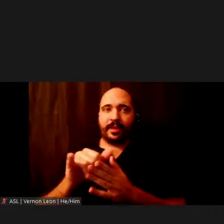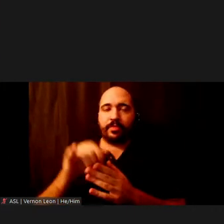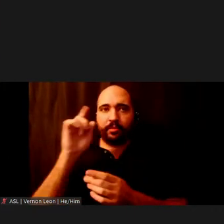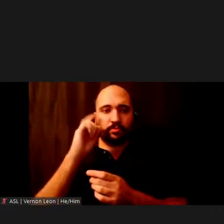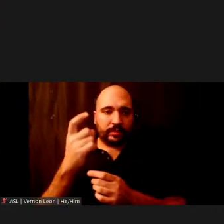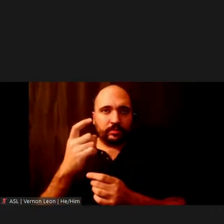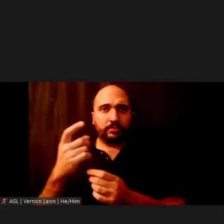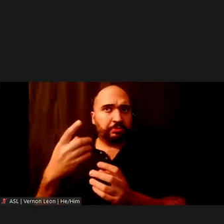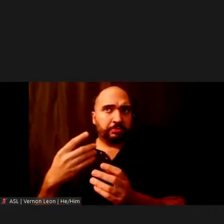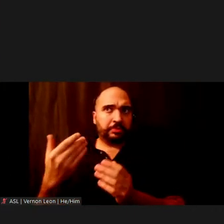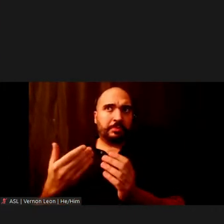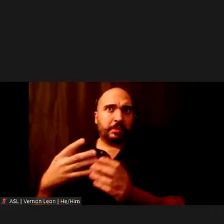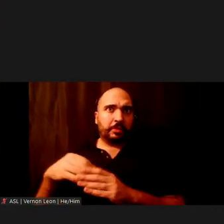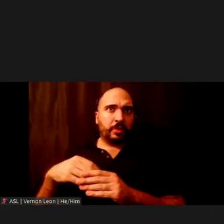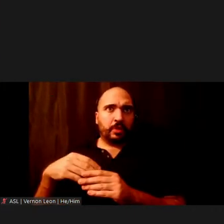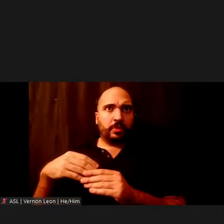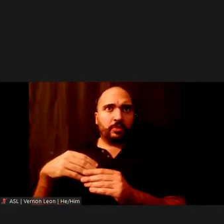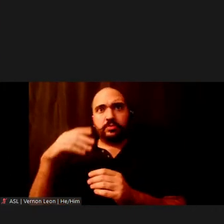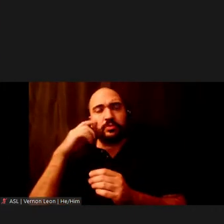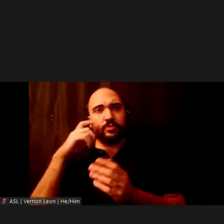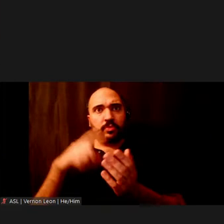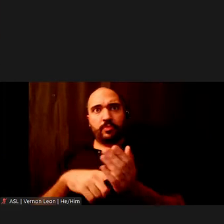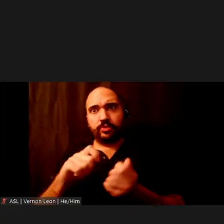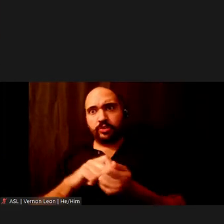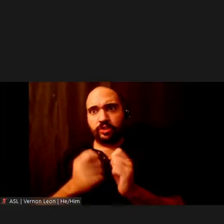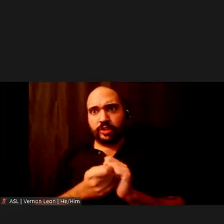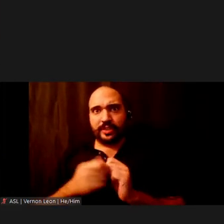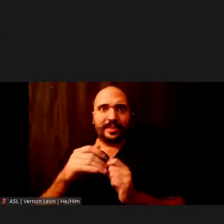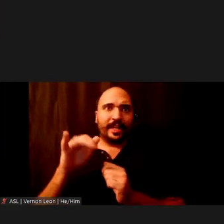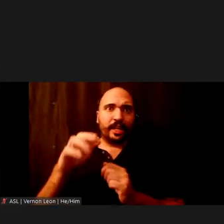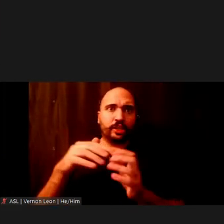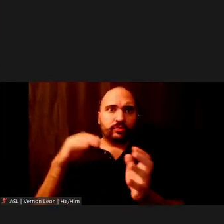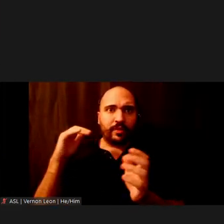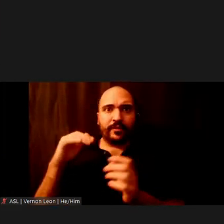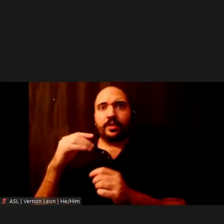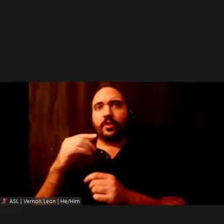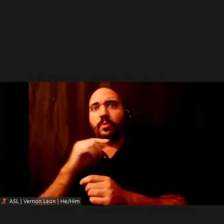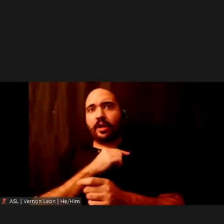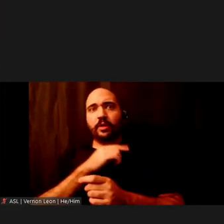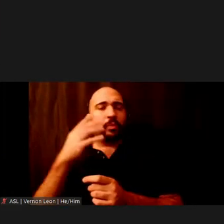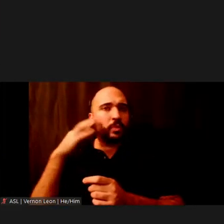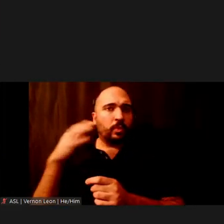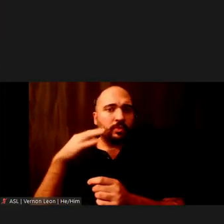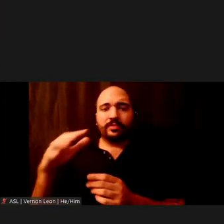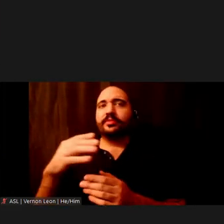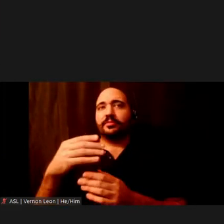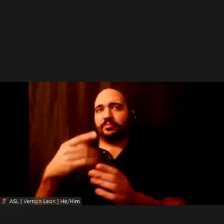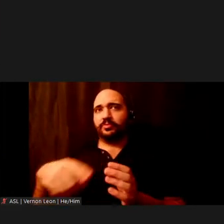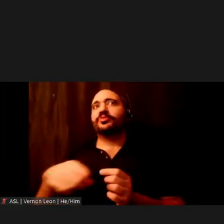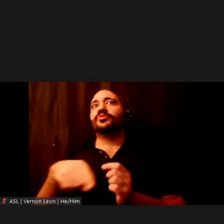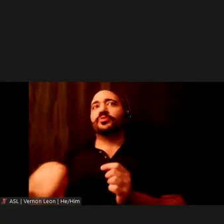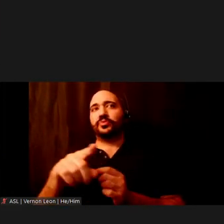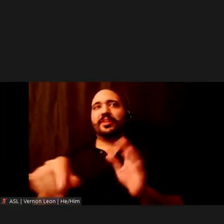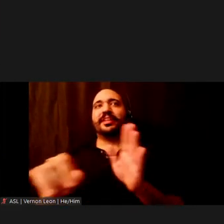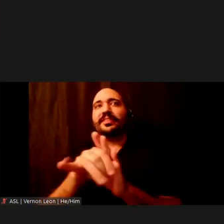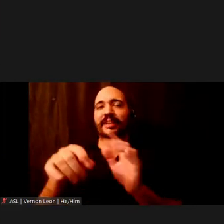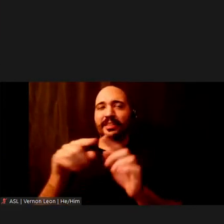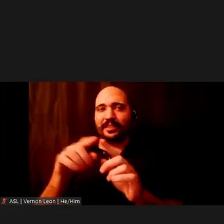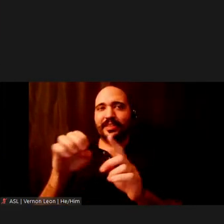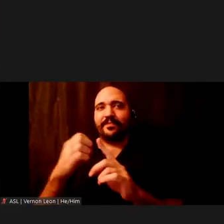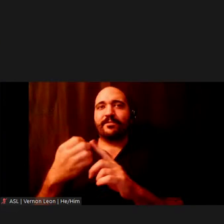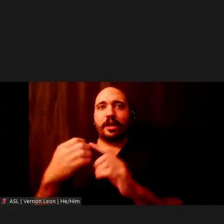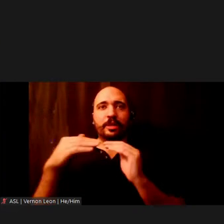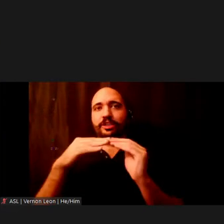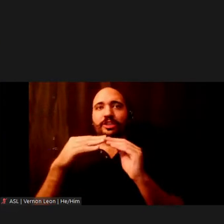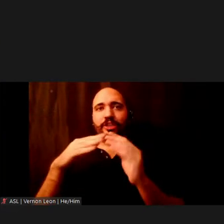result in notable changes in traffic, air quality or noise as neighborhoods adjacent to many of these routes have been identified as environmental justice communities. With